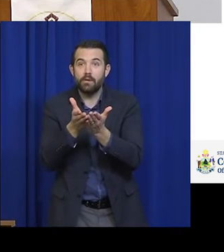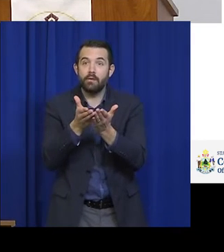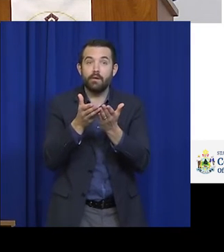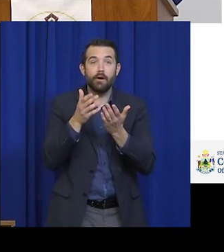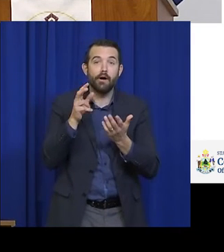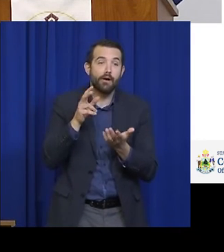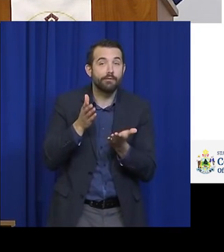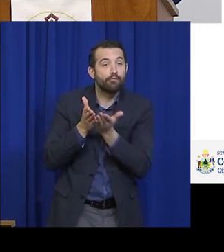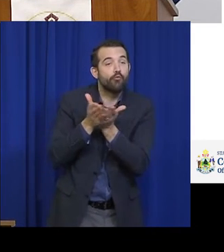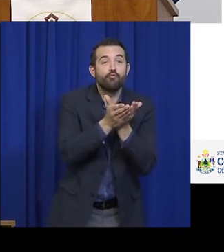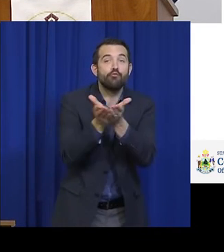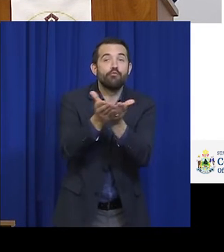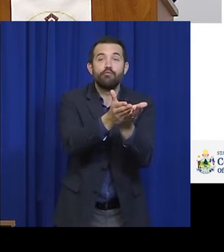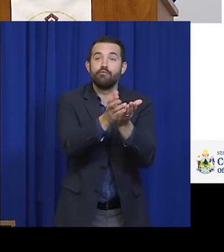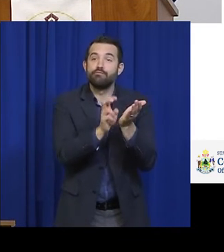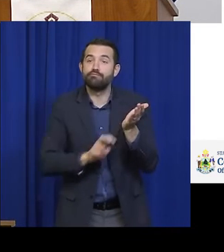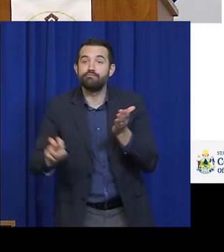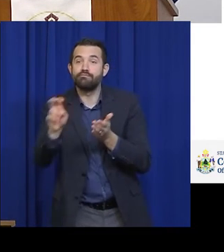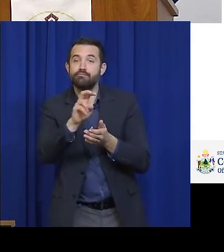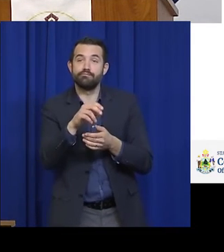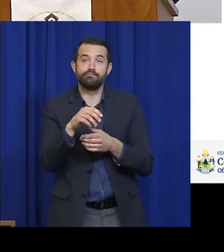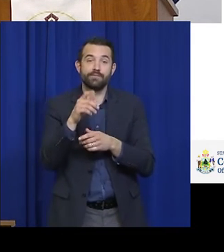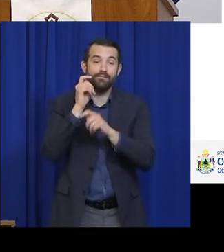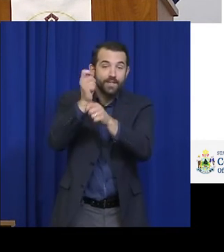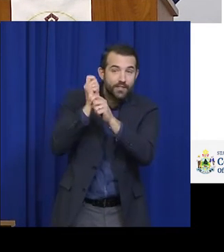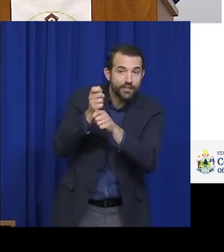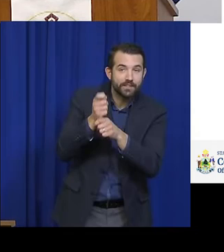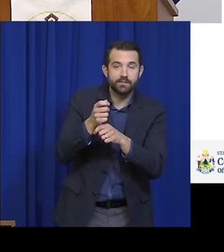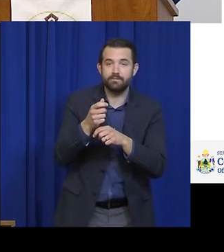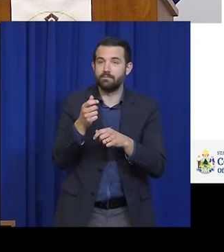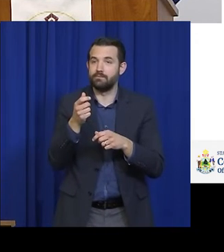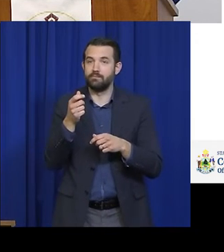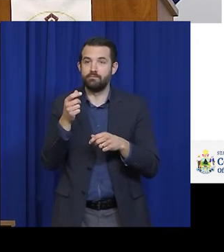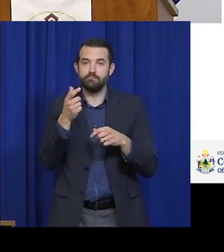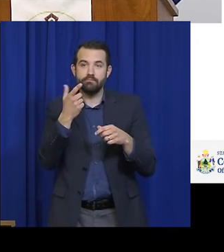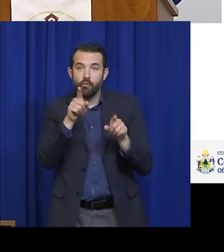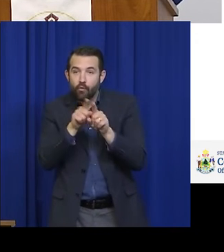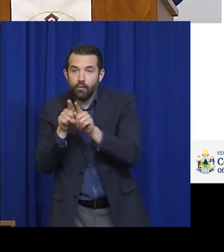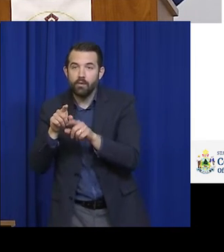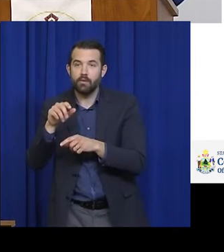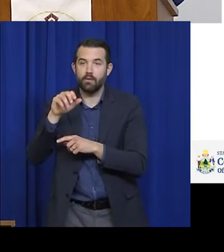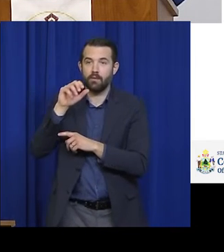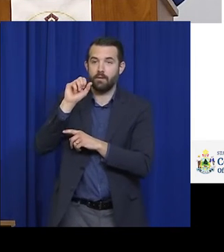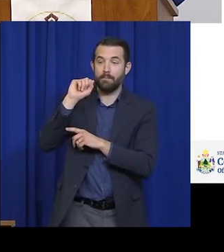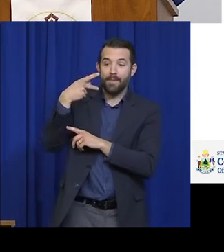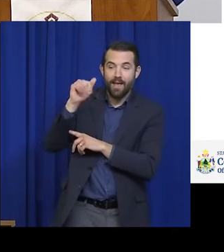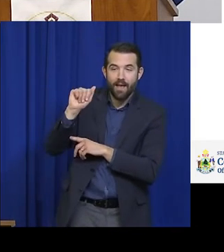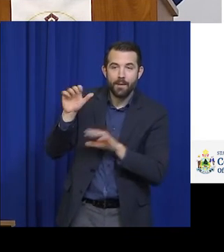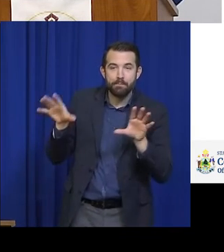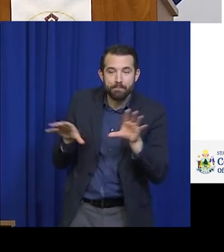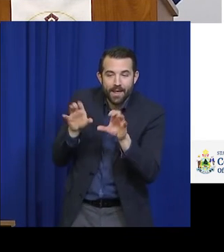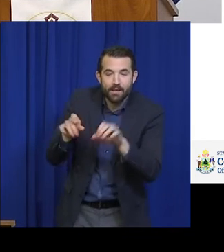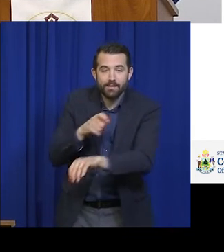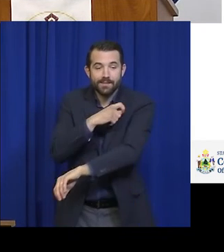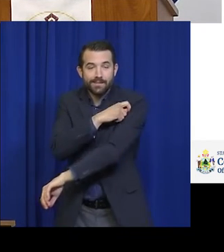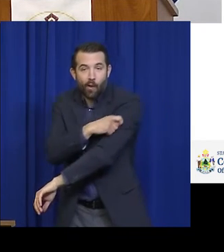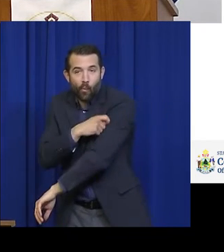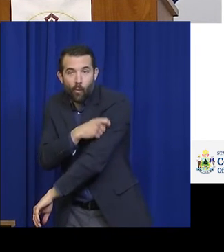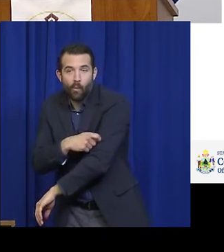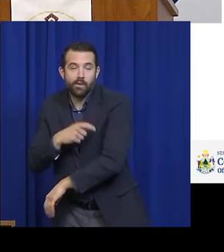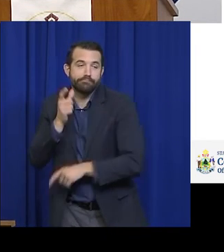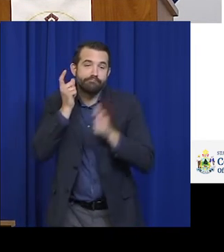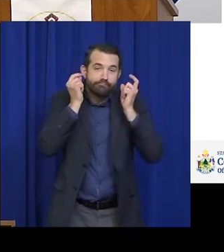July 1, and personal services such as spas, tattoo and piercing parlors, massage